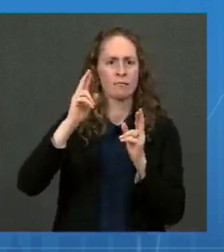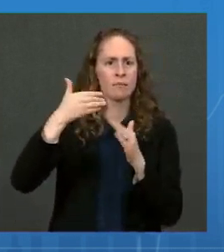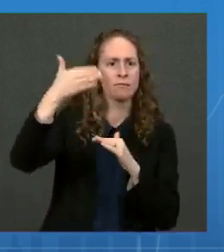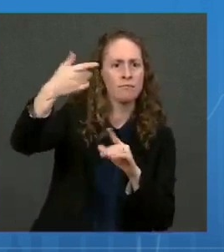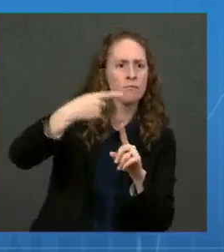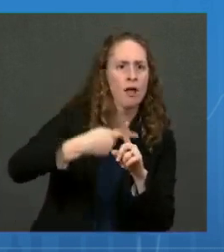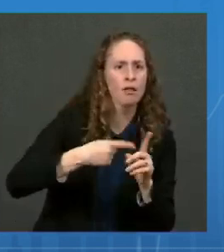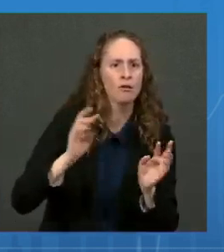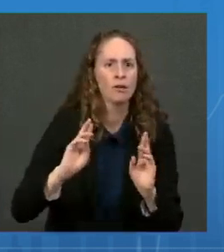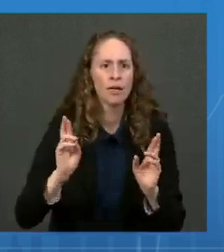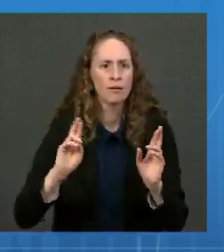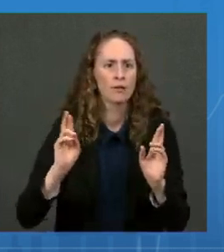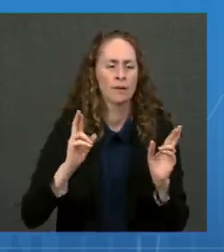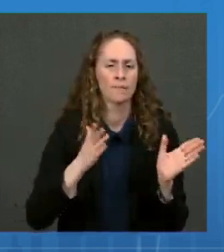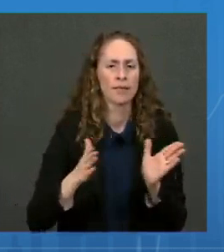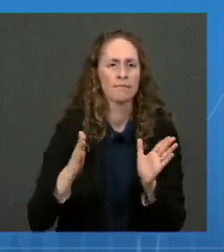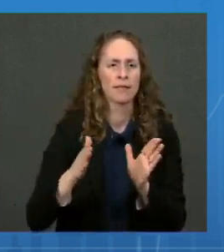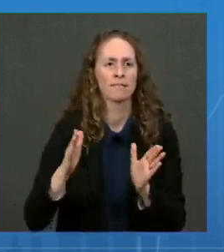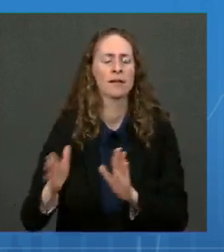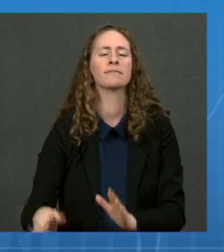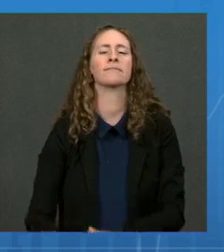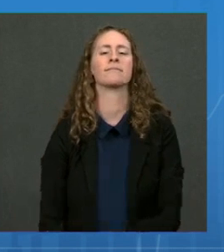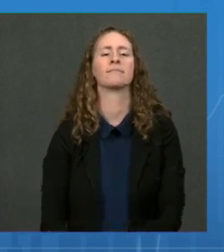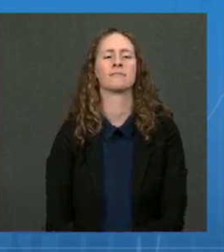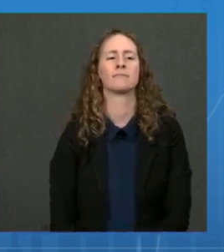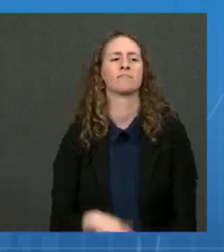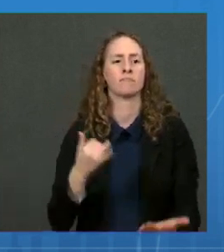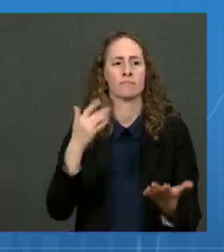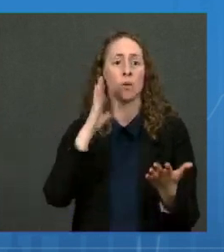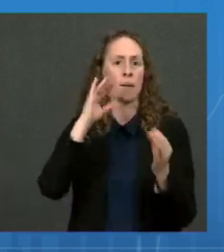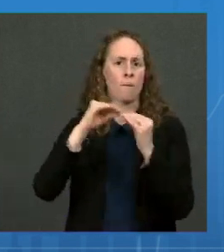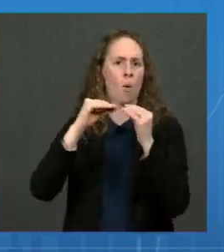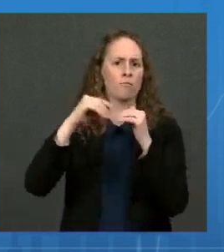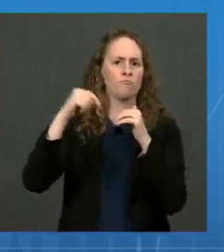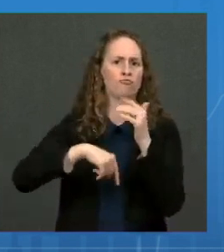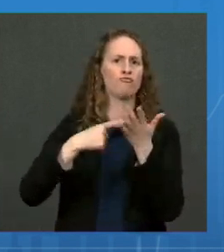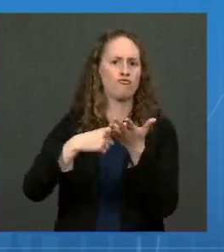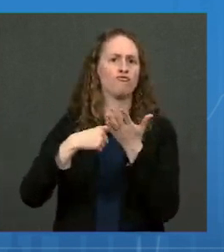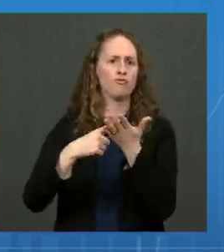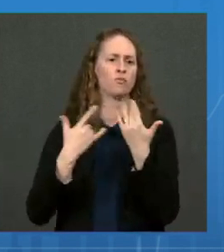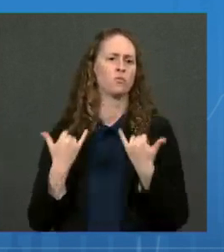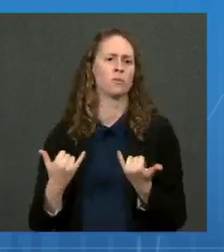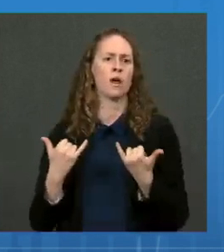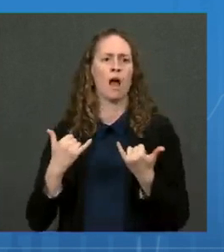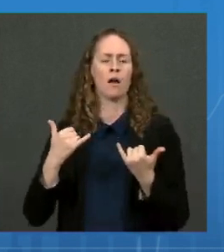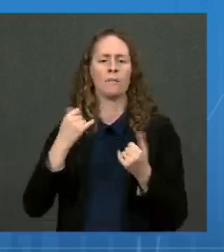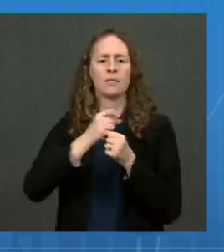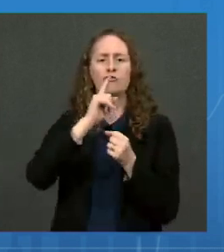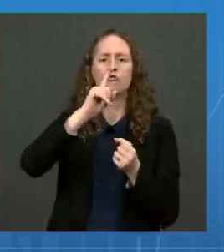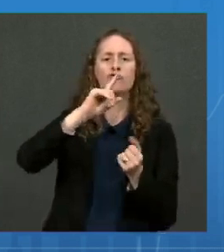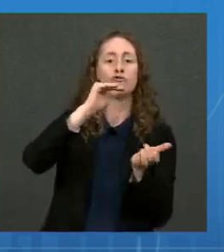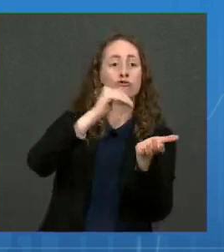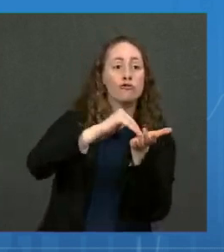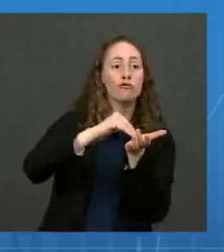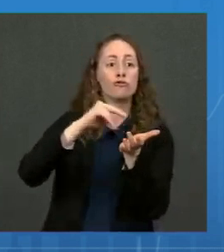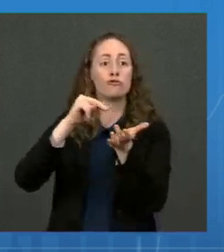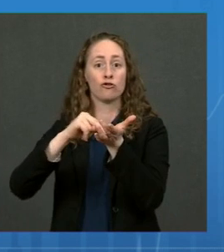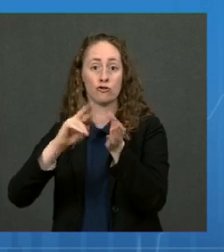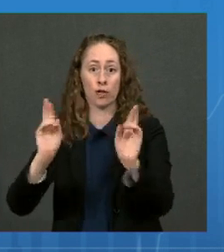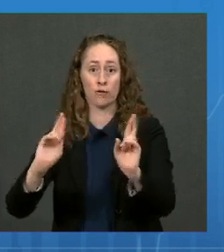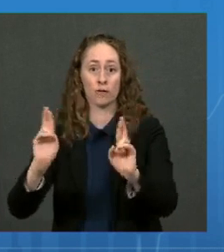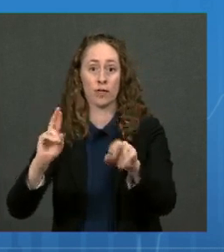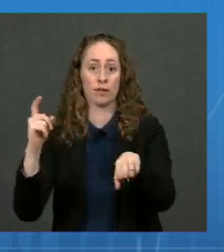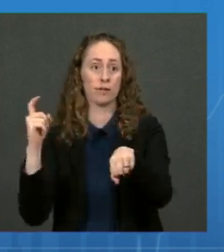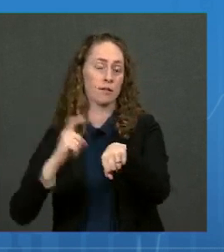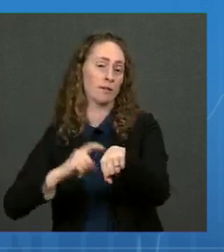frequent conversations, as I mentioned, with all the providers to get them prepared the same way we got